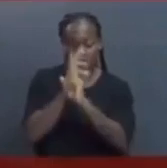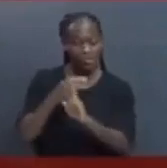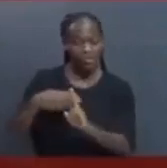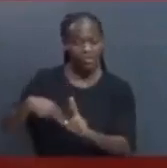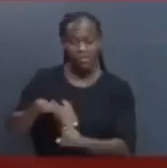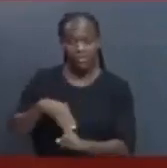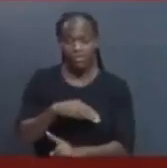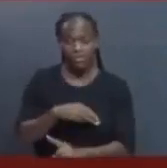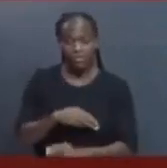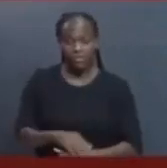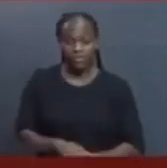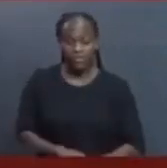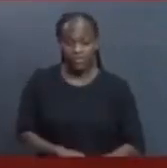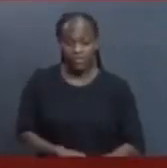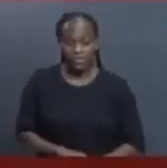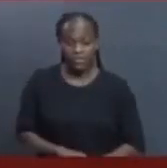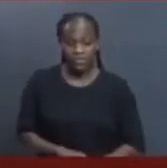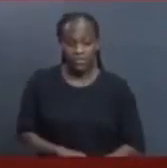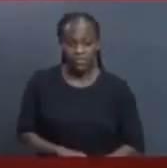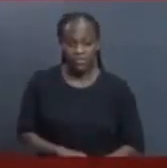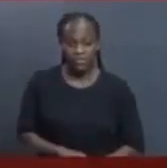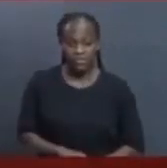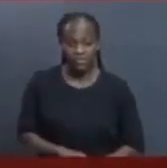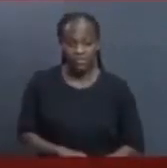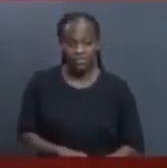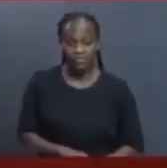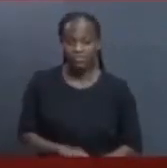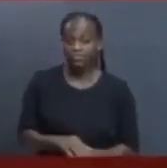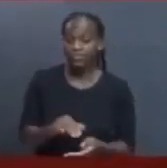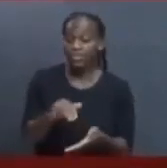this is the precedent